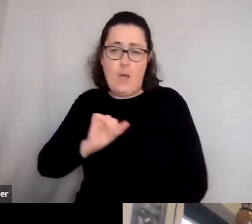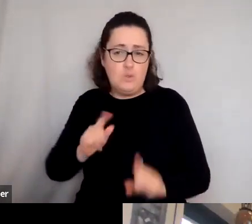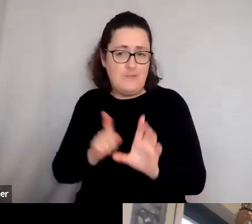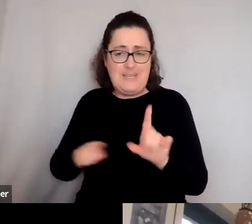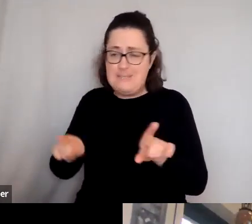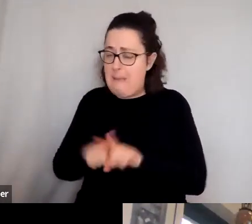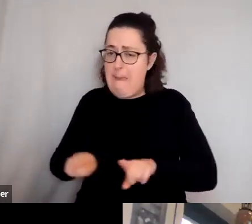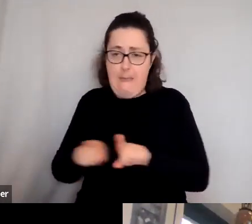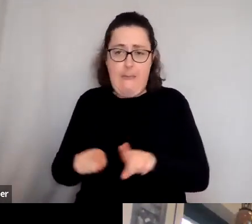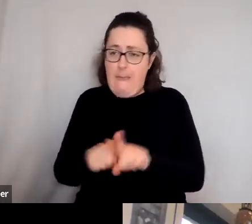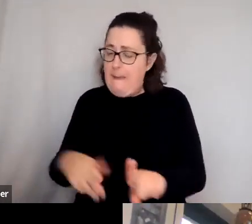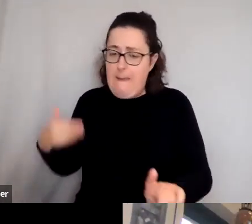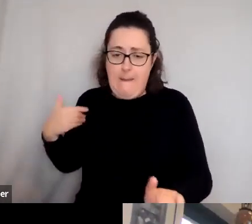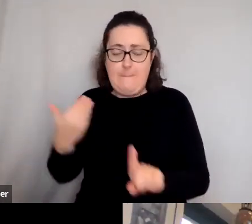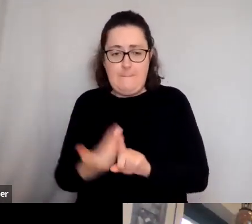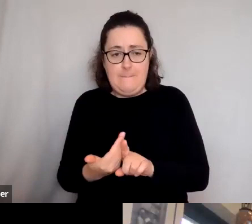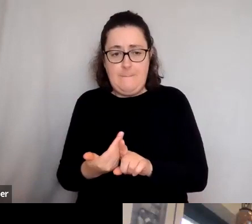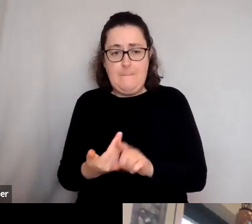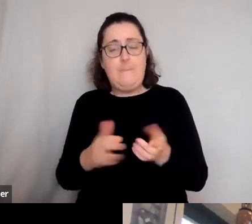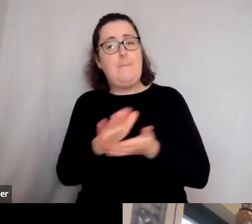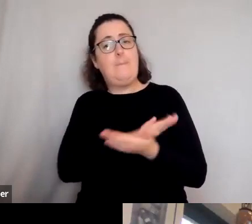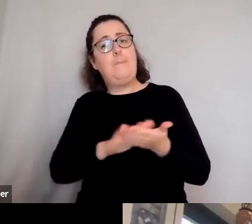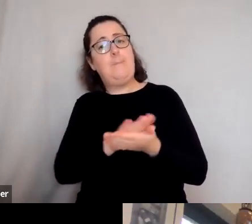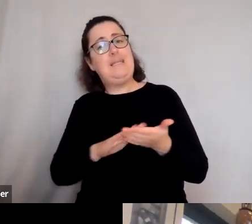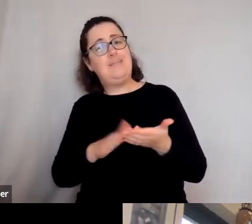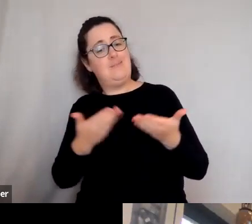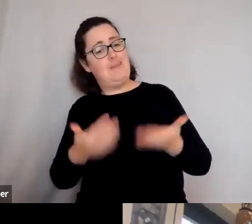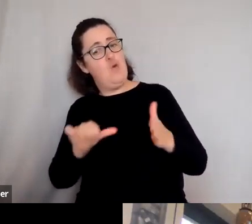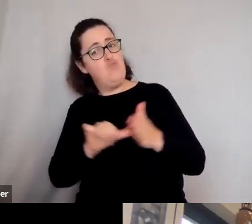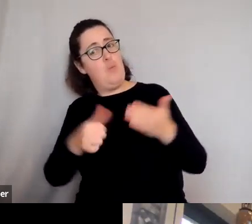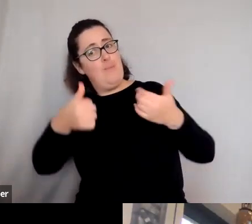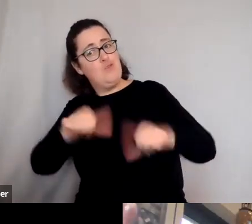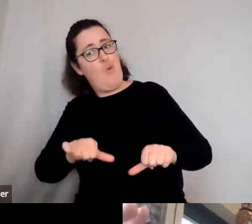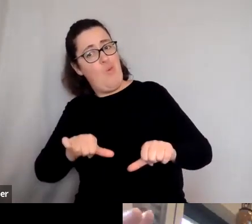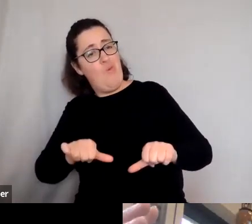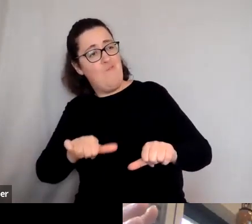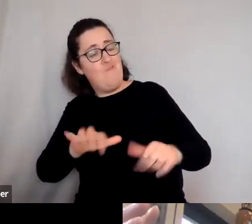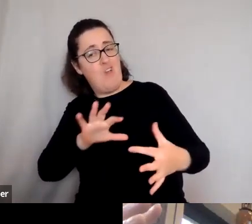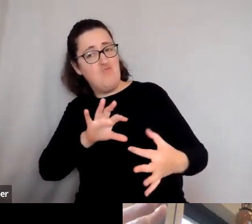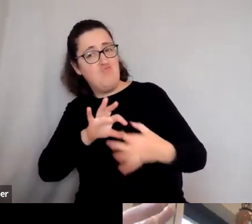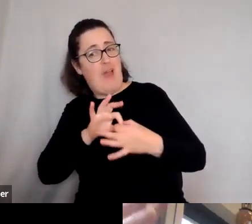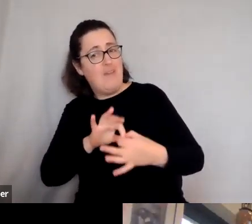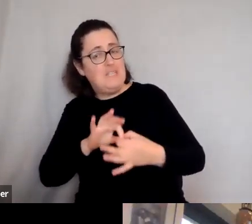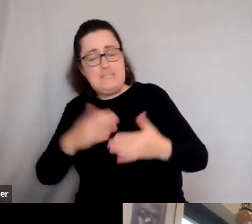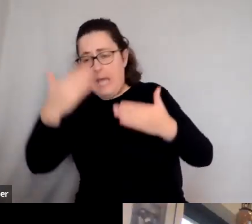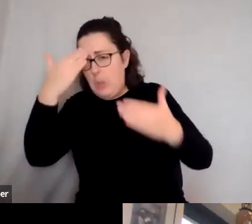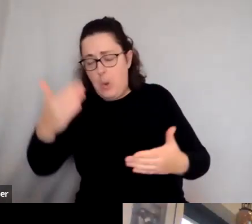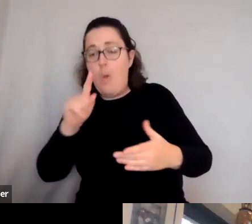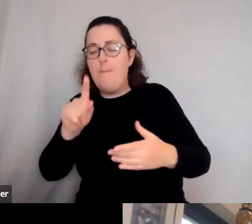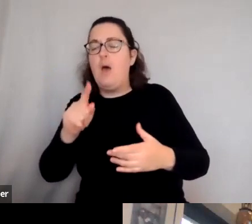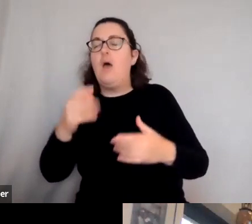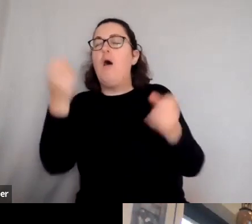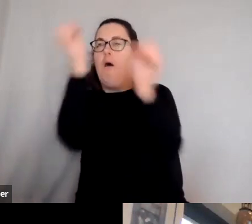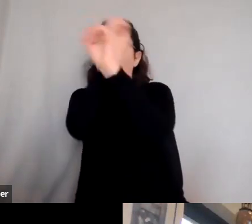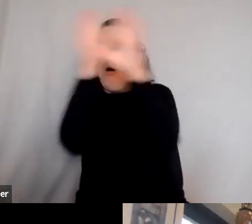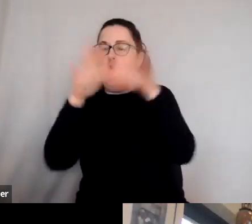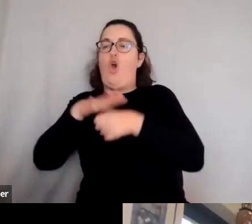doesn't solve the problem. I'm not sure it's relevant, but it sort of contextualizes it,